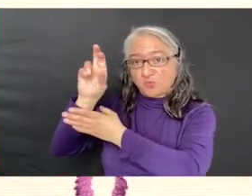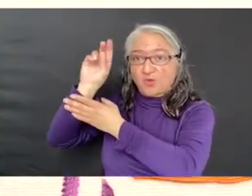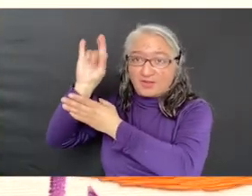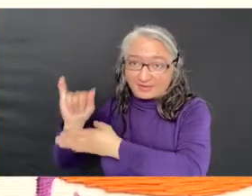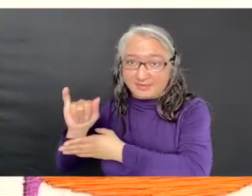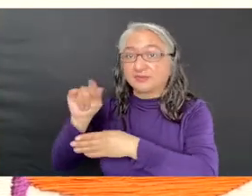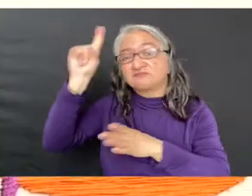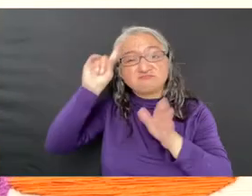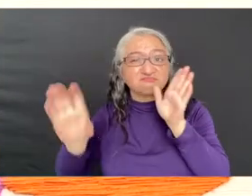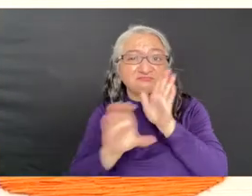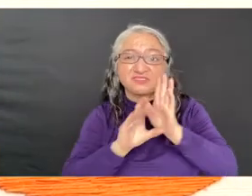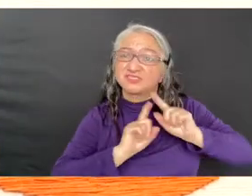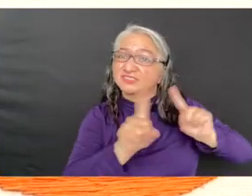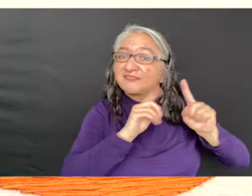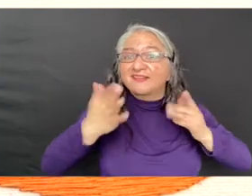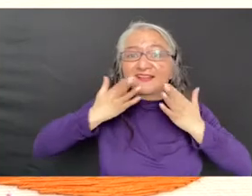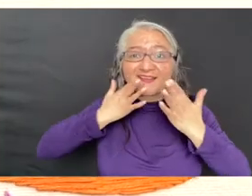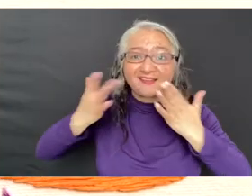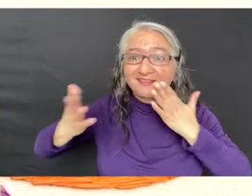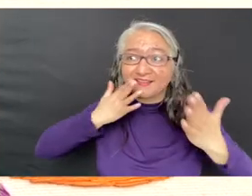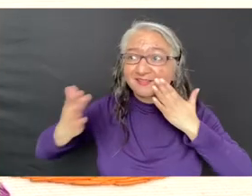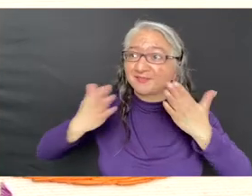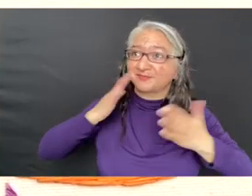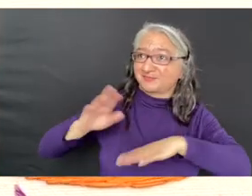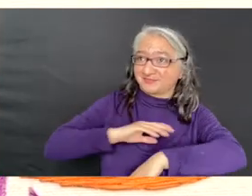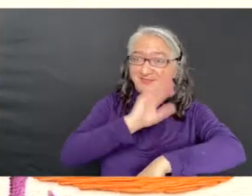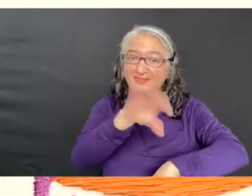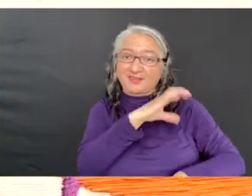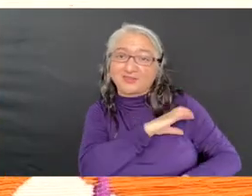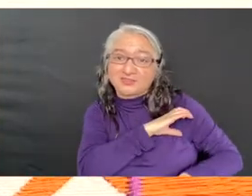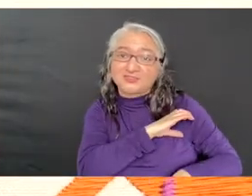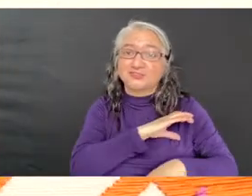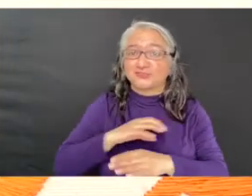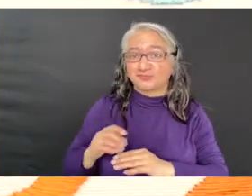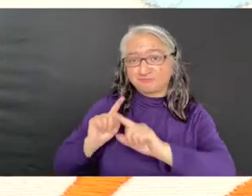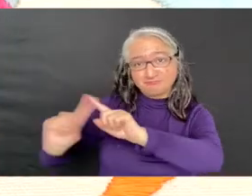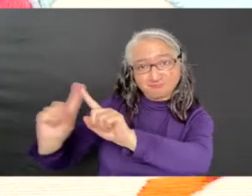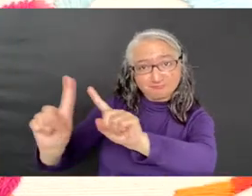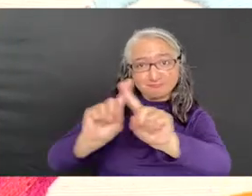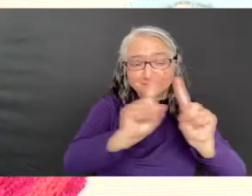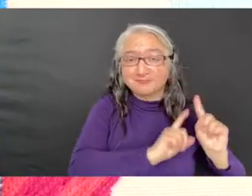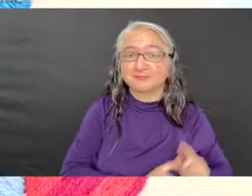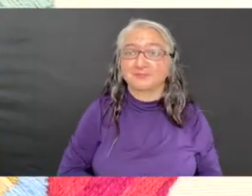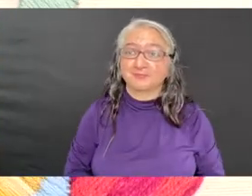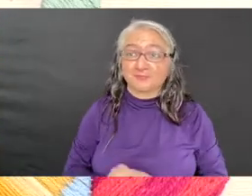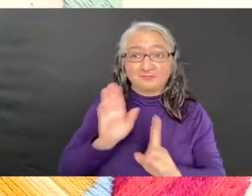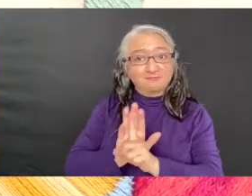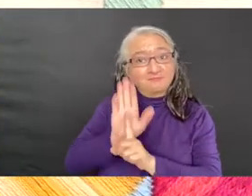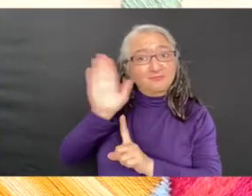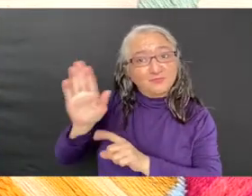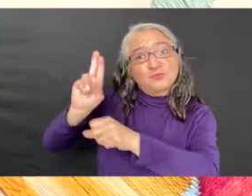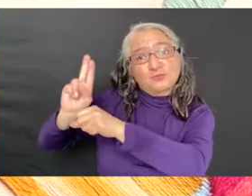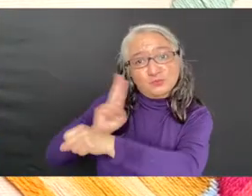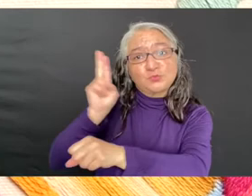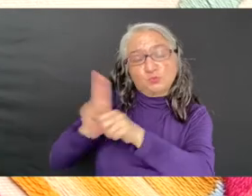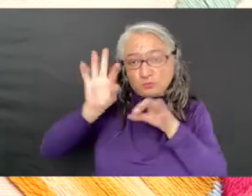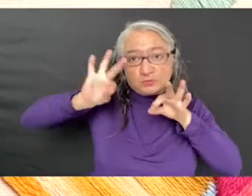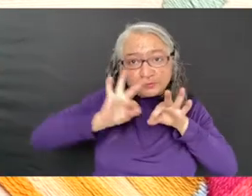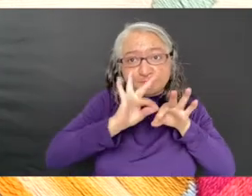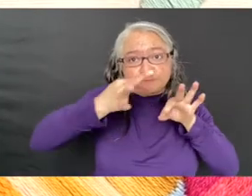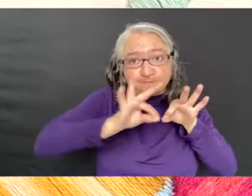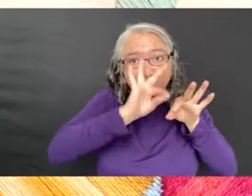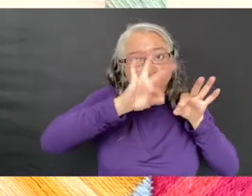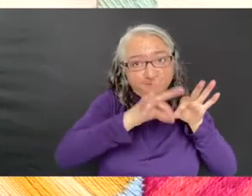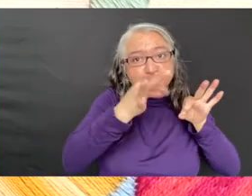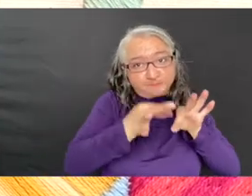all sorts of creatures doing all sorts of things. Many of Iwasaki's pieces are made with embroidery floss on canvas,